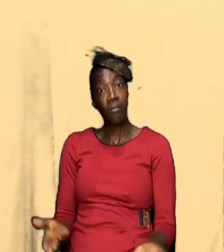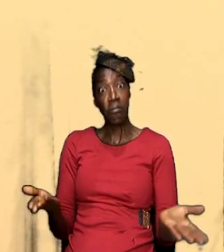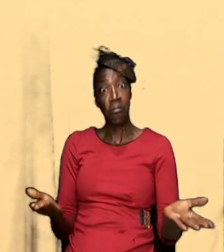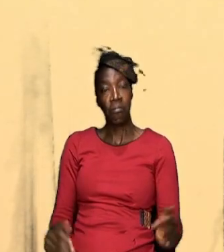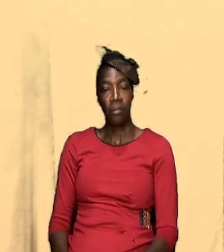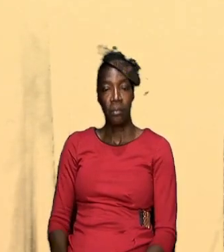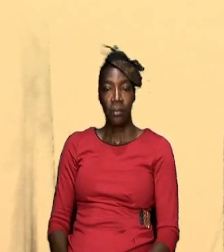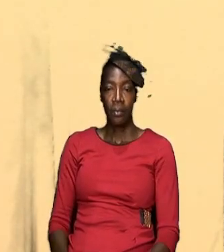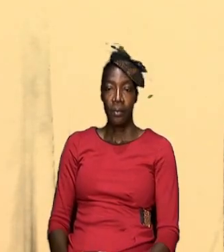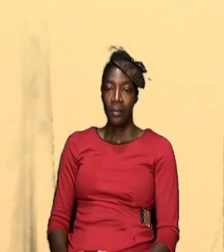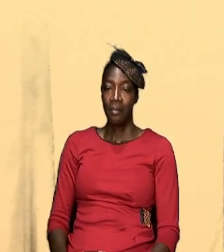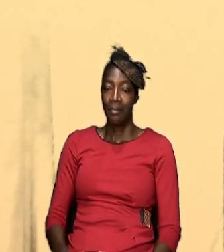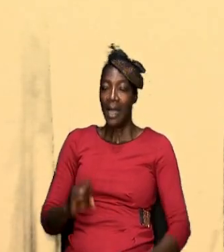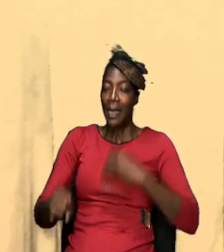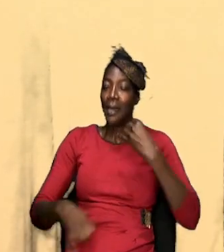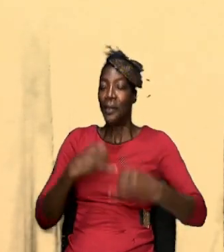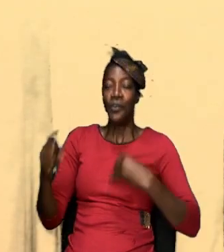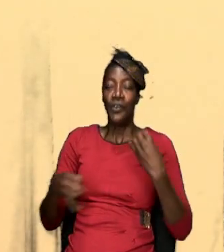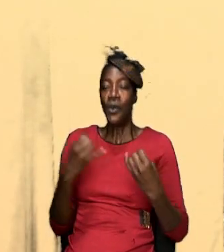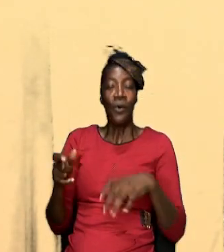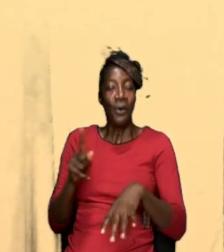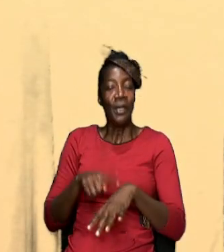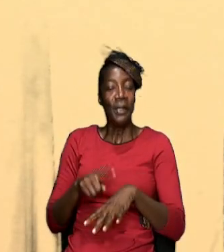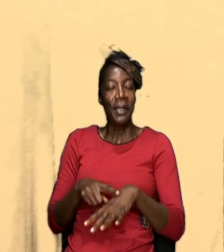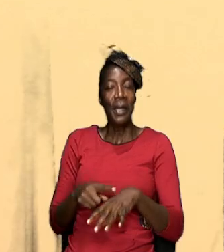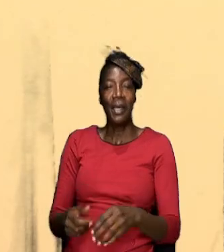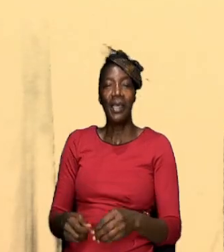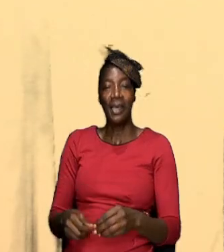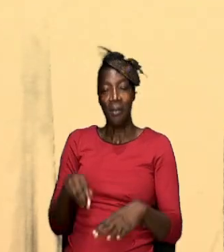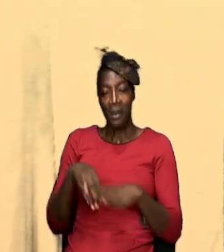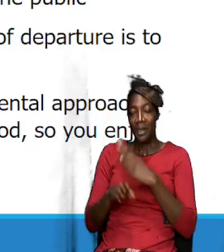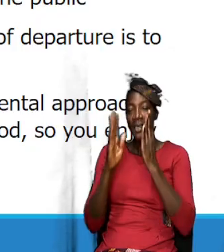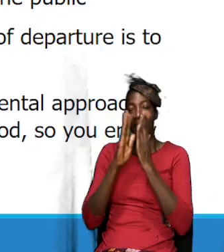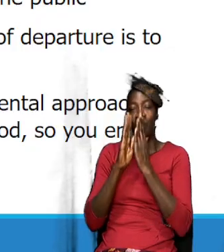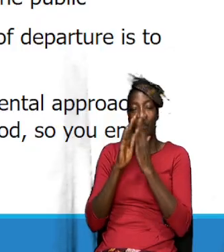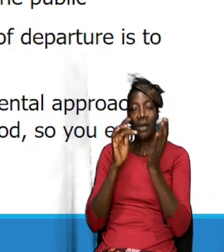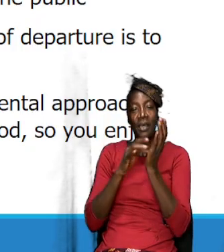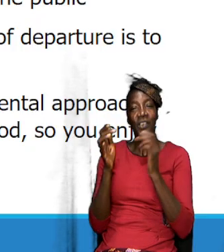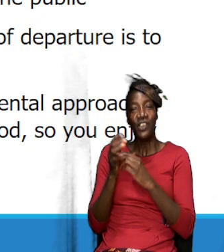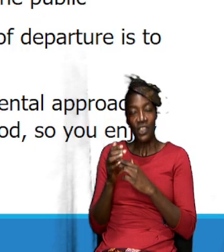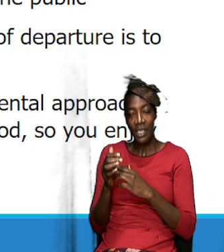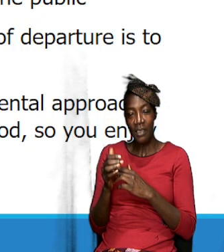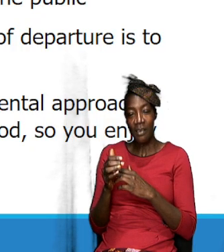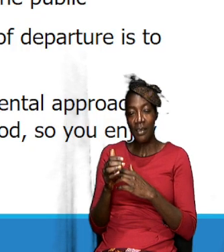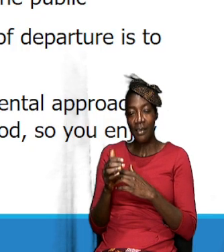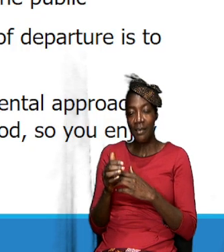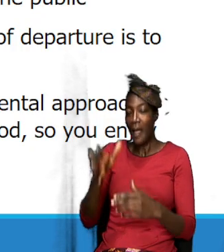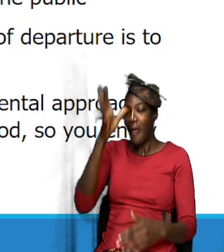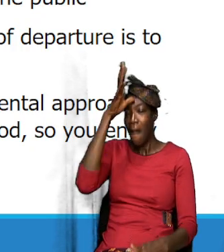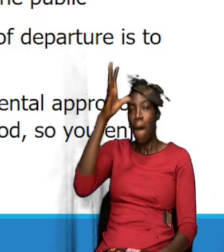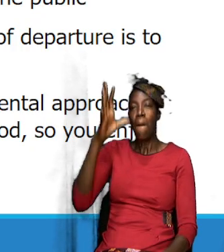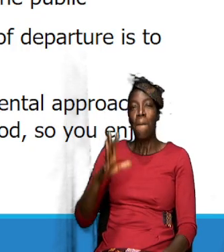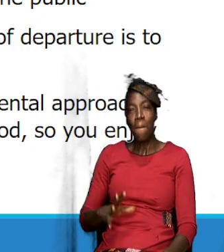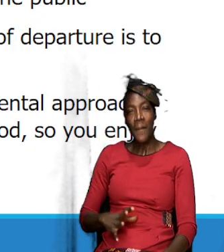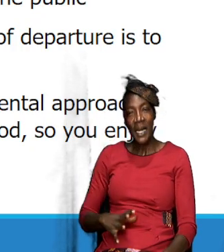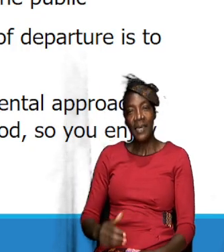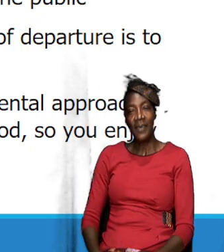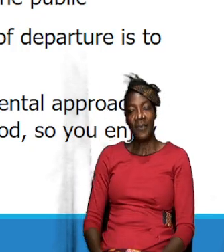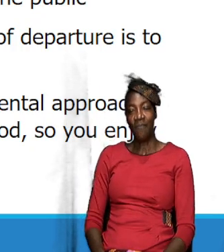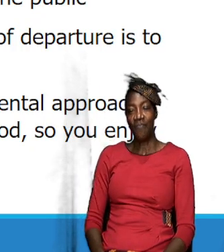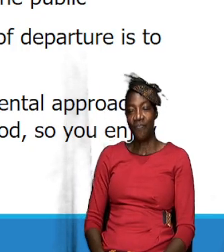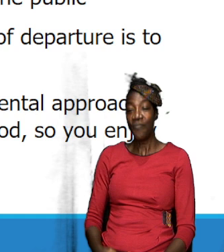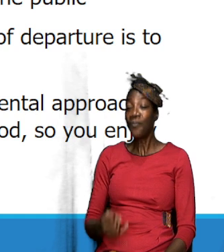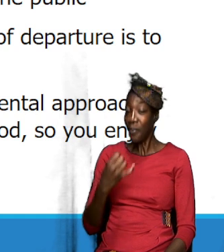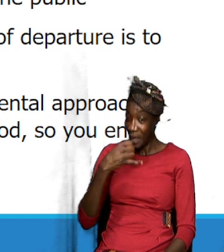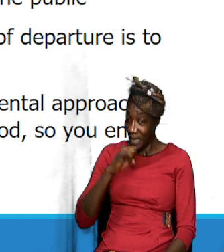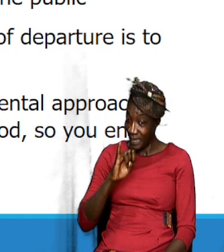and you will enjoy spending time in prayer so Jesus was a man I said is